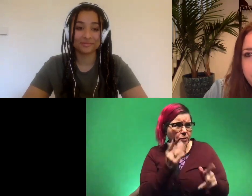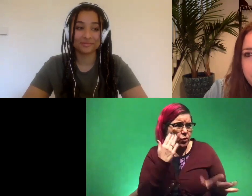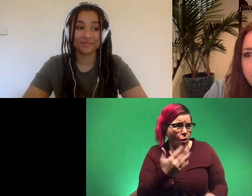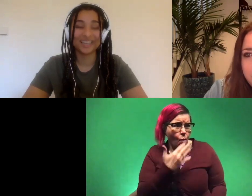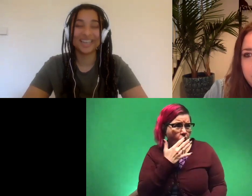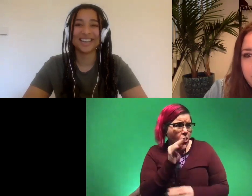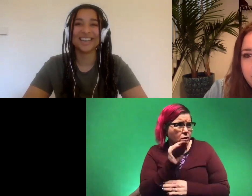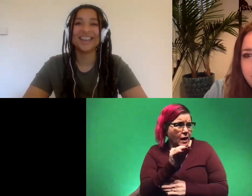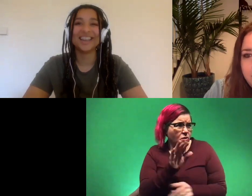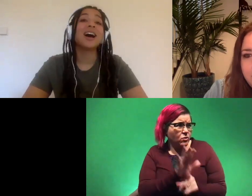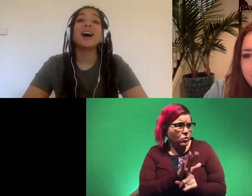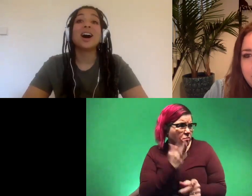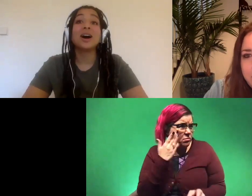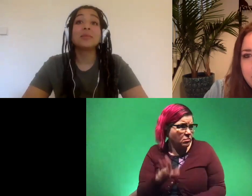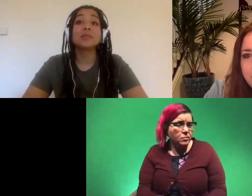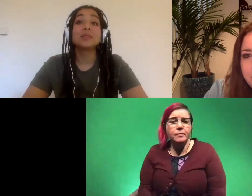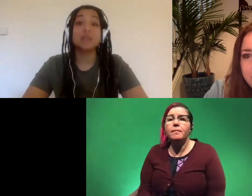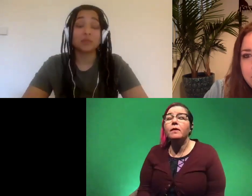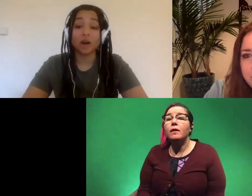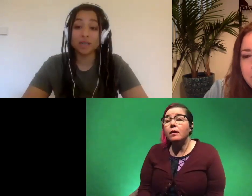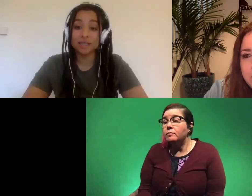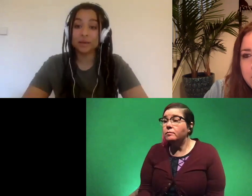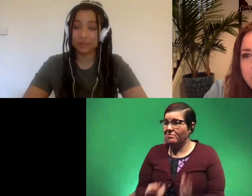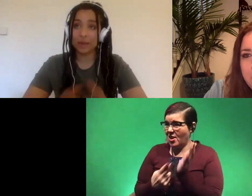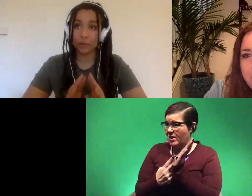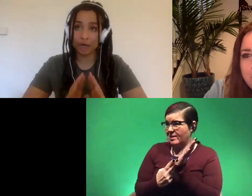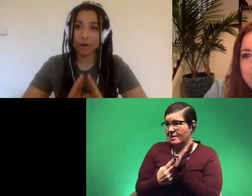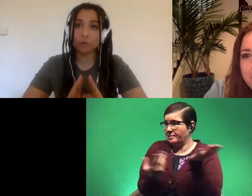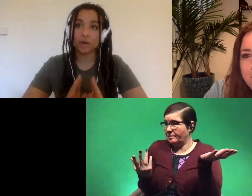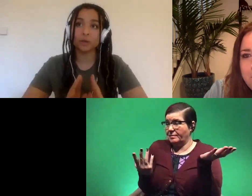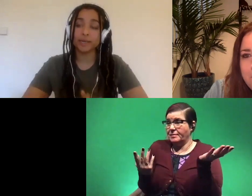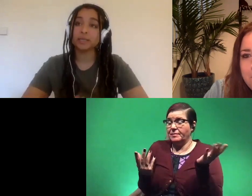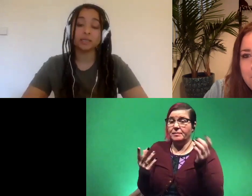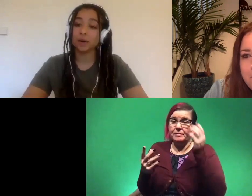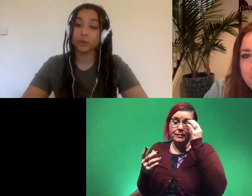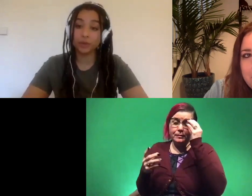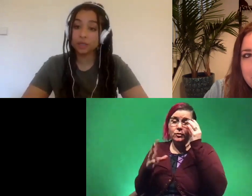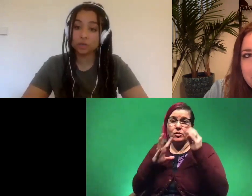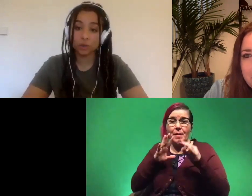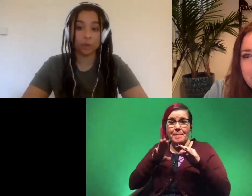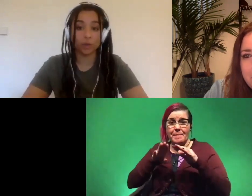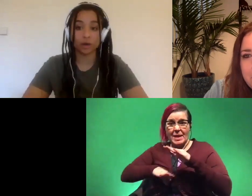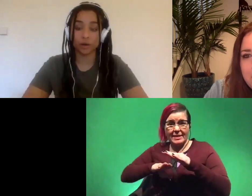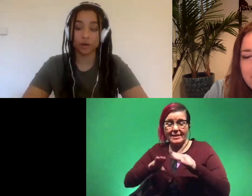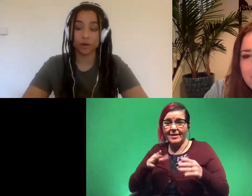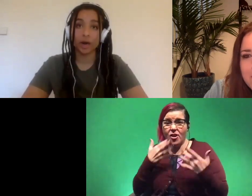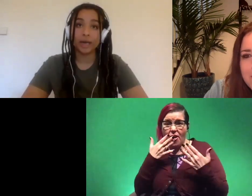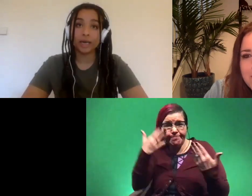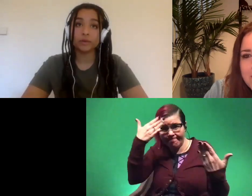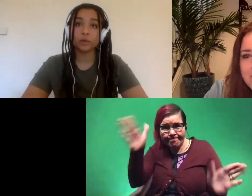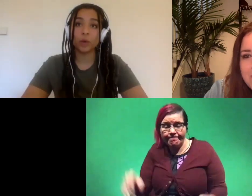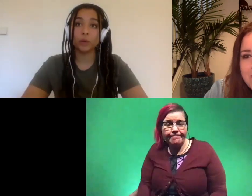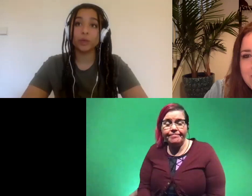um yeah honestly when it goes down to basics yeah we really don't know what color they are